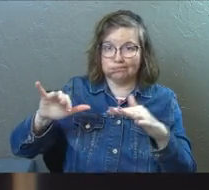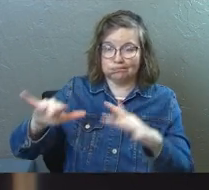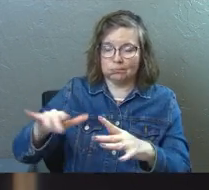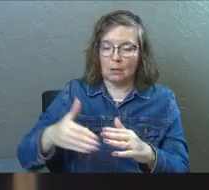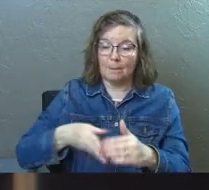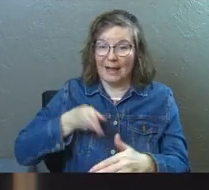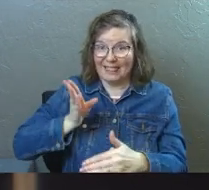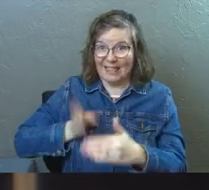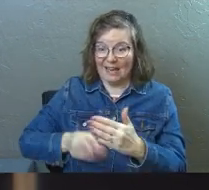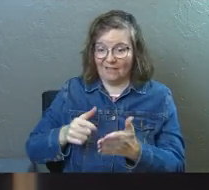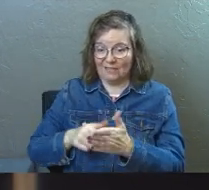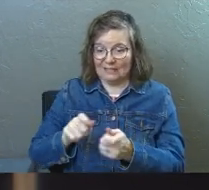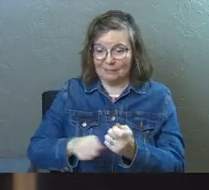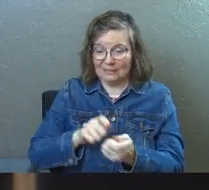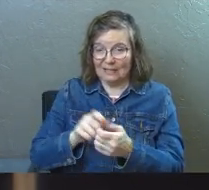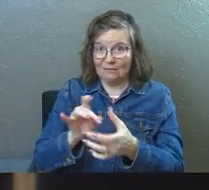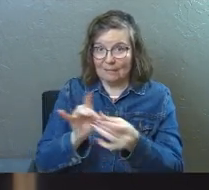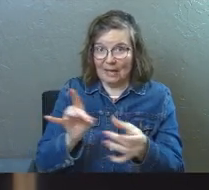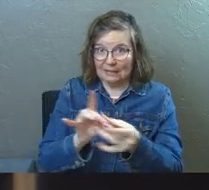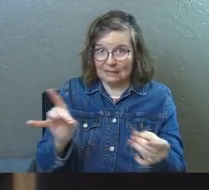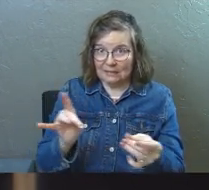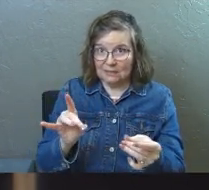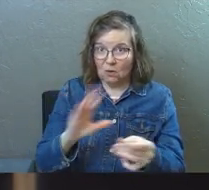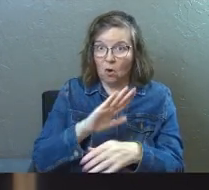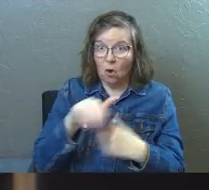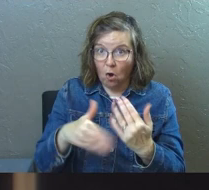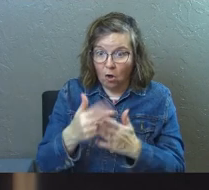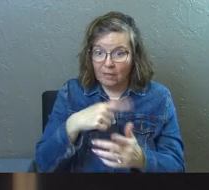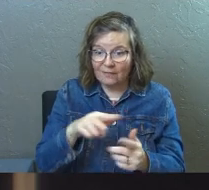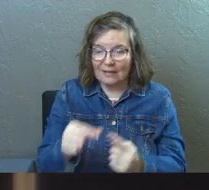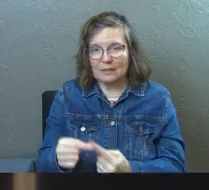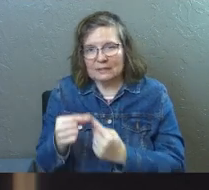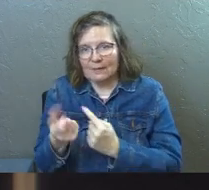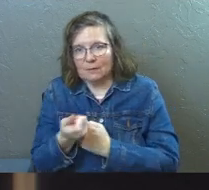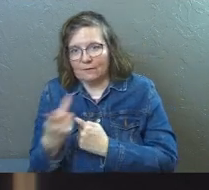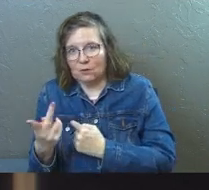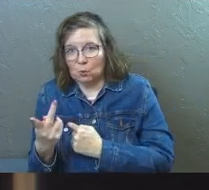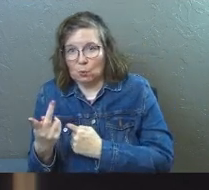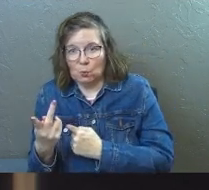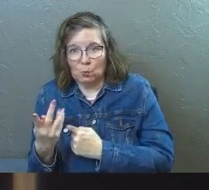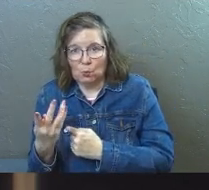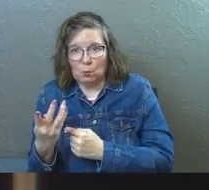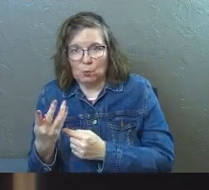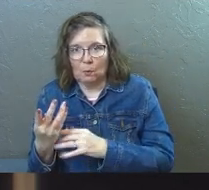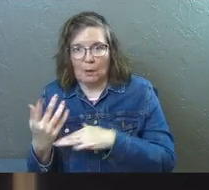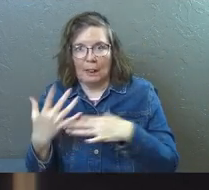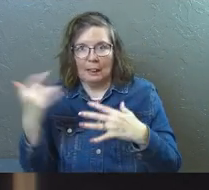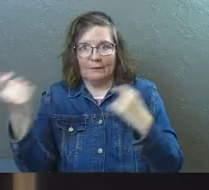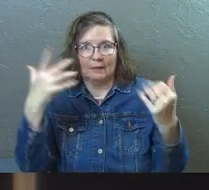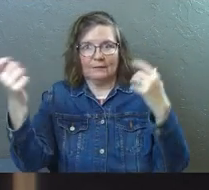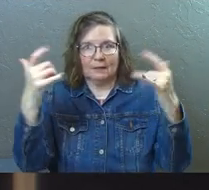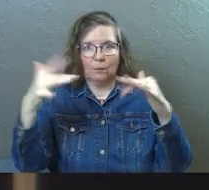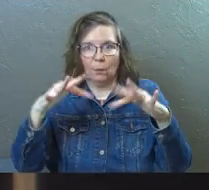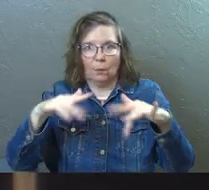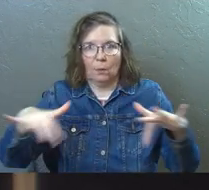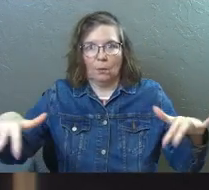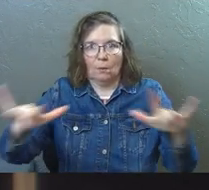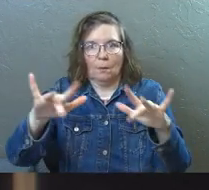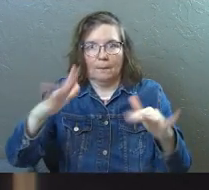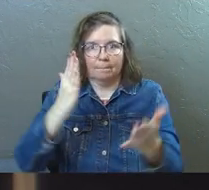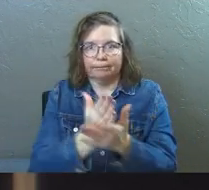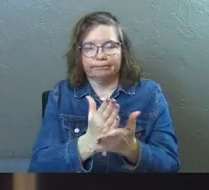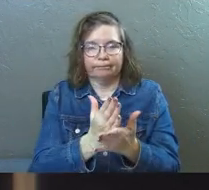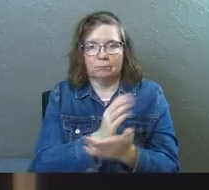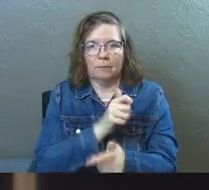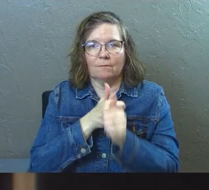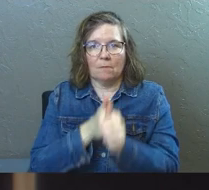By the end of this particular passage, all of them, except for a few dozen are going to leave and stop